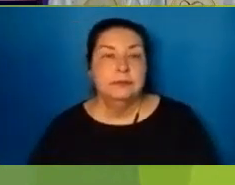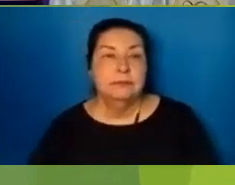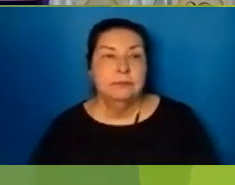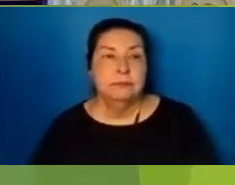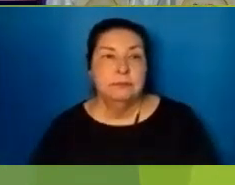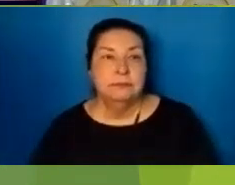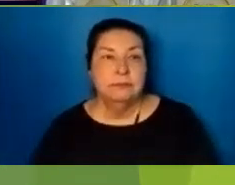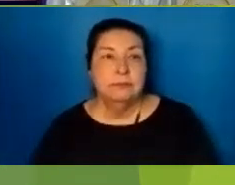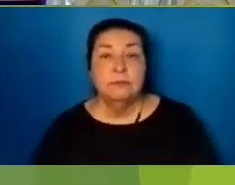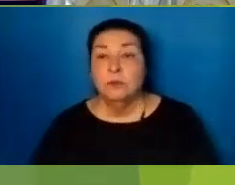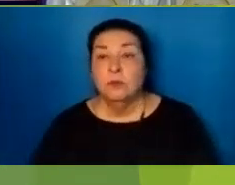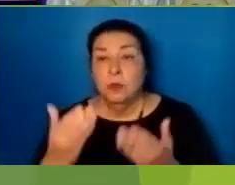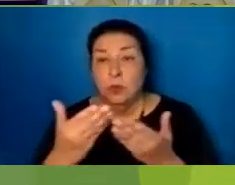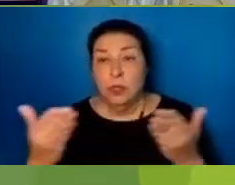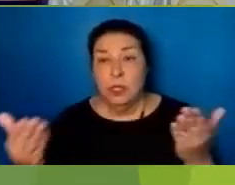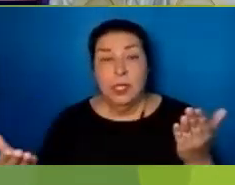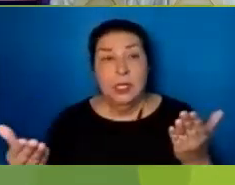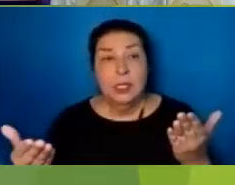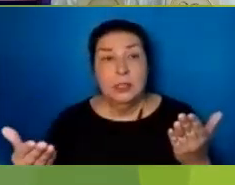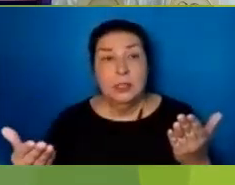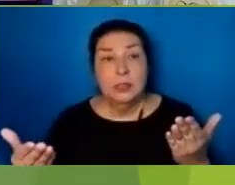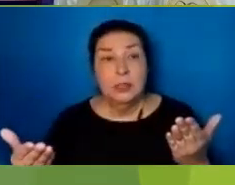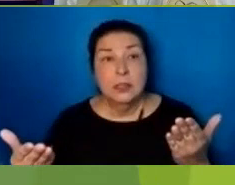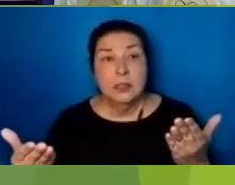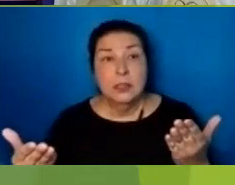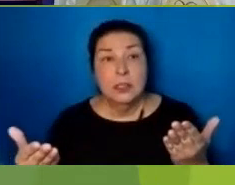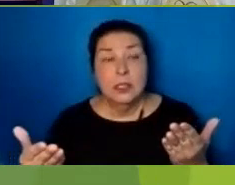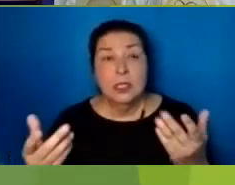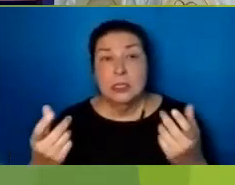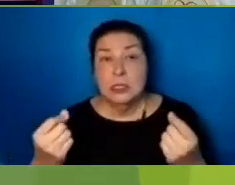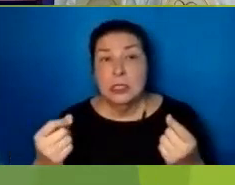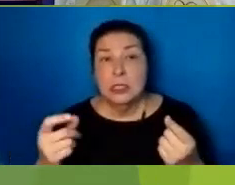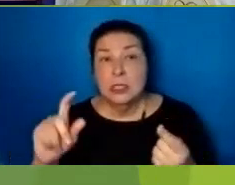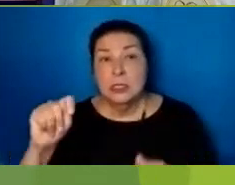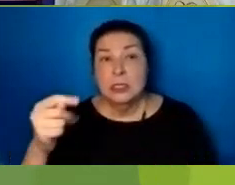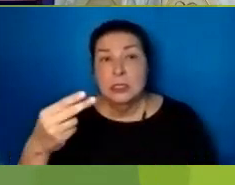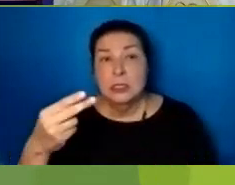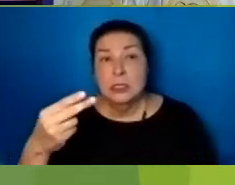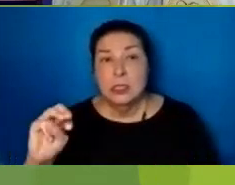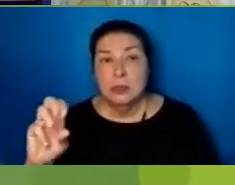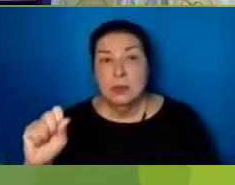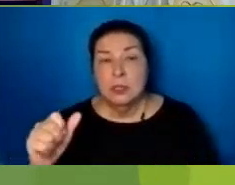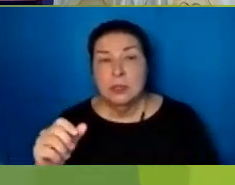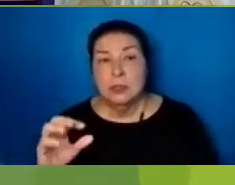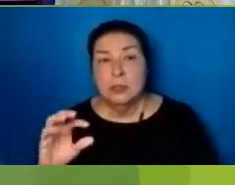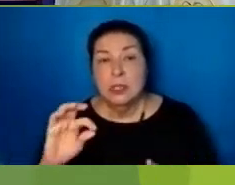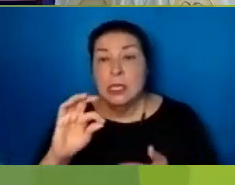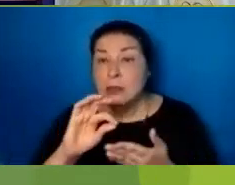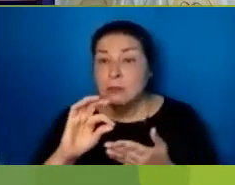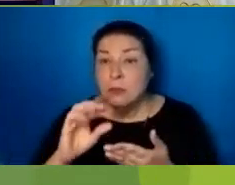These things Did Thomas Count as dream